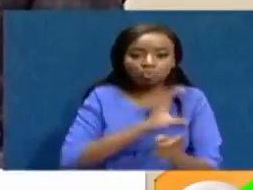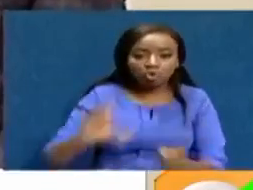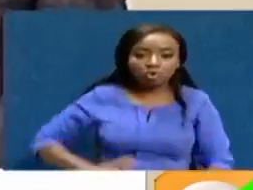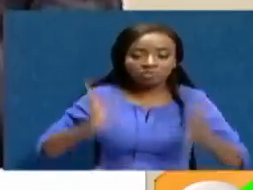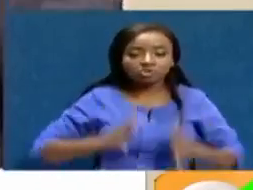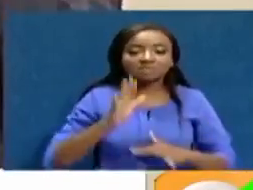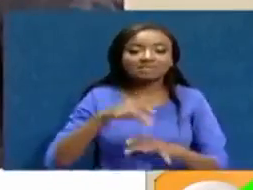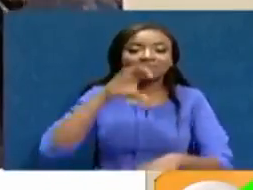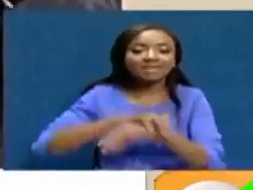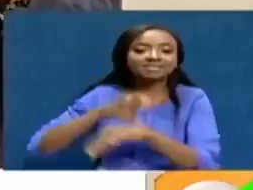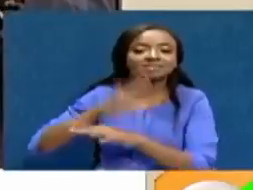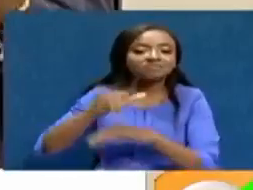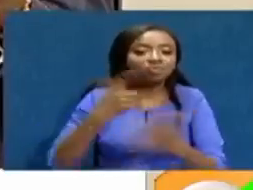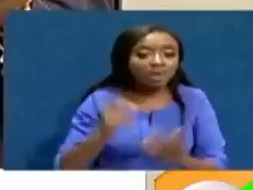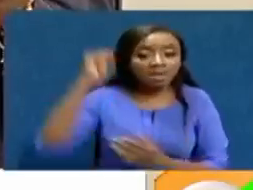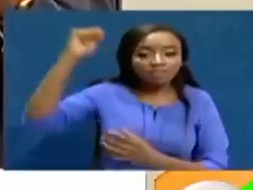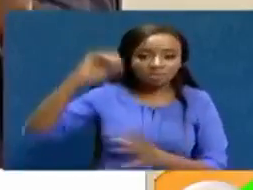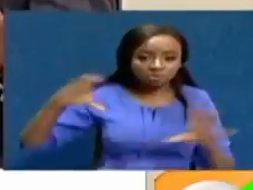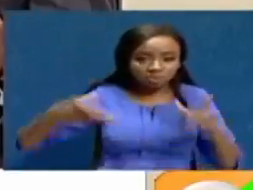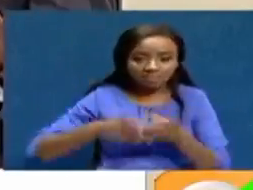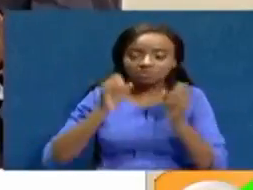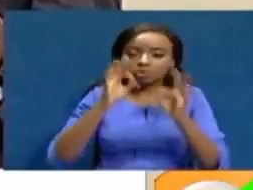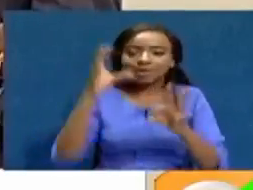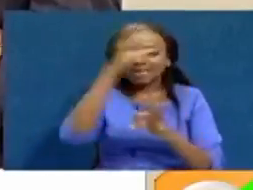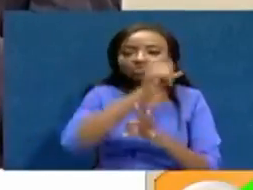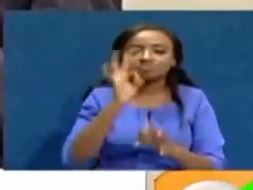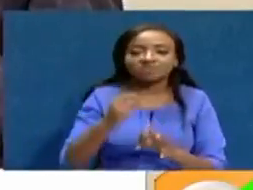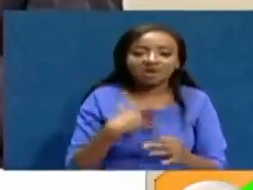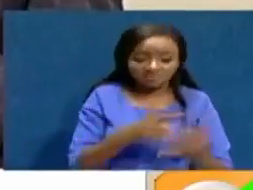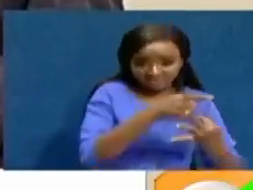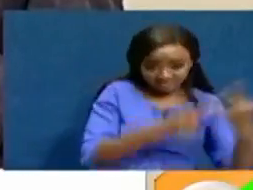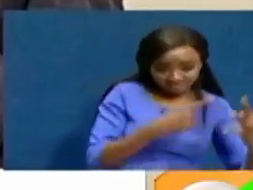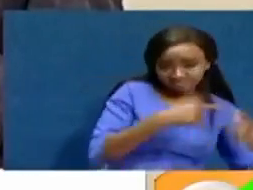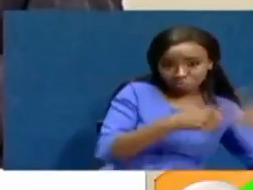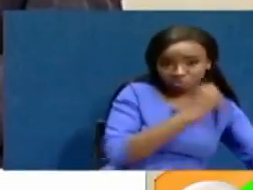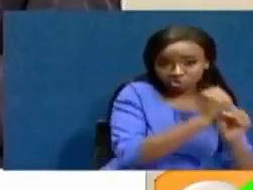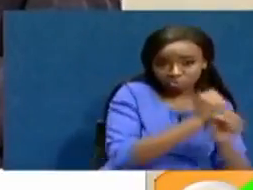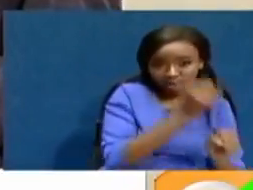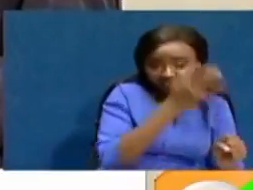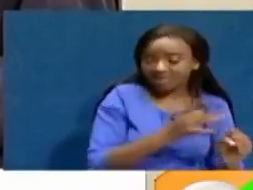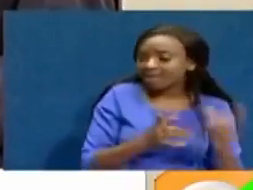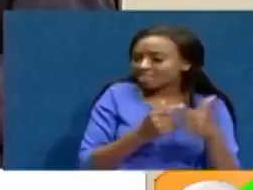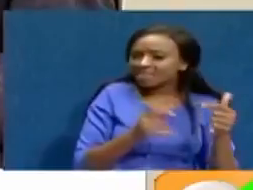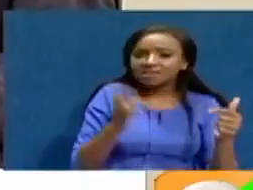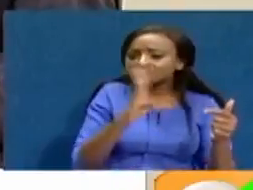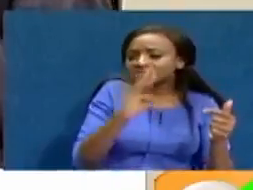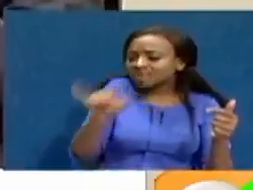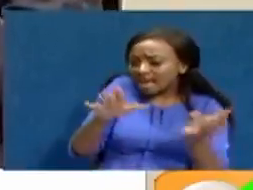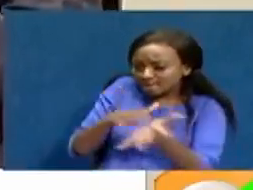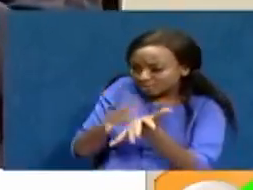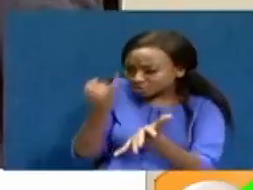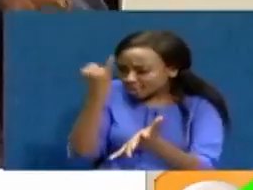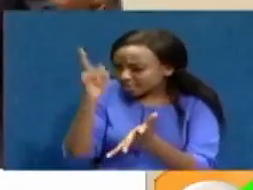political parties. Now, assuming that we have three commissioners in office, then the process of the BBI recommendation